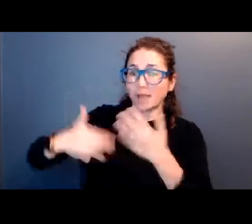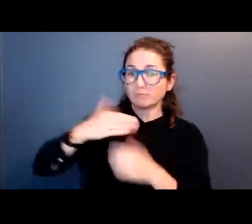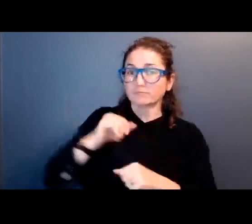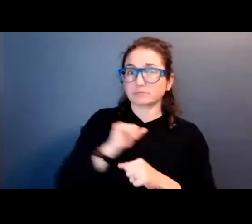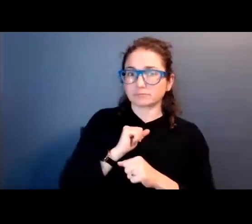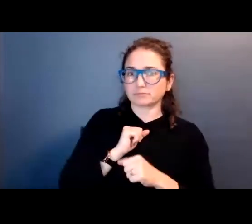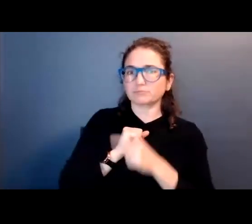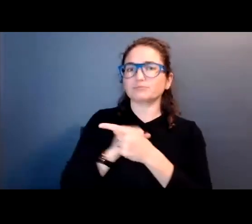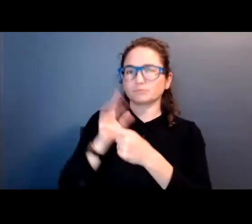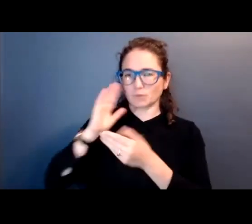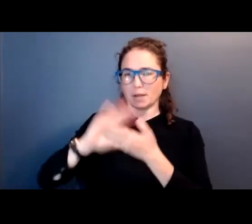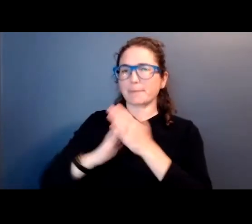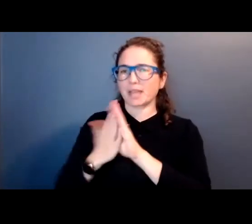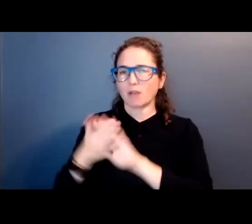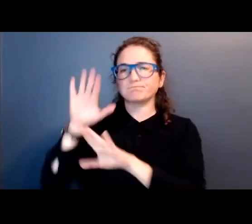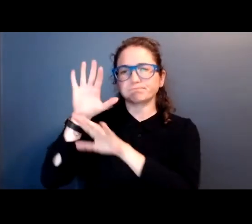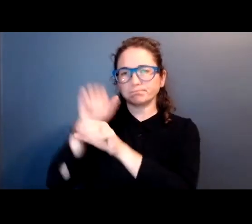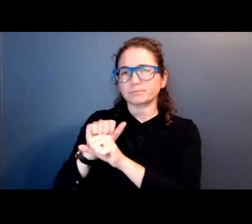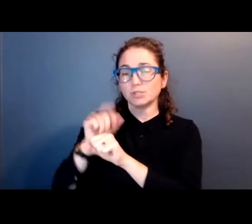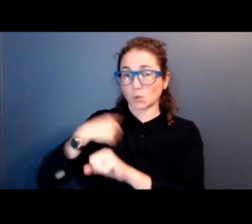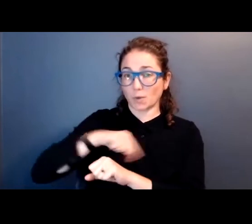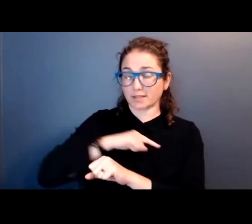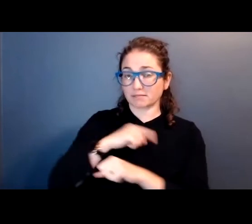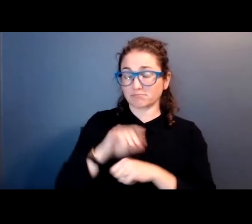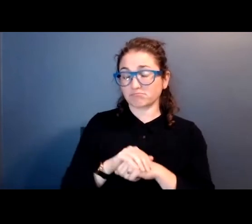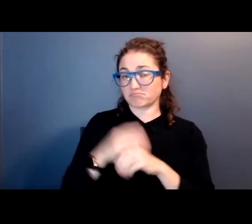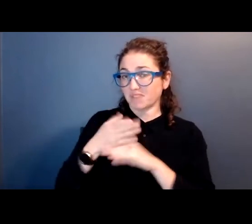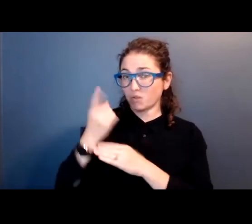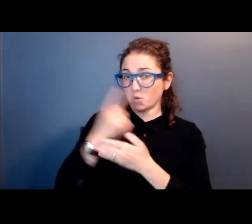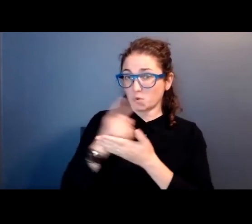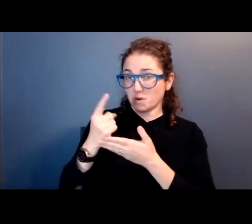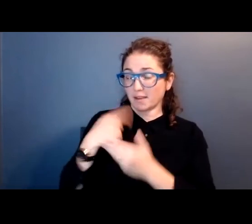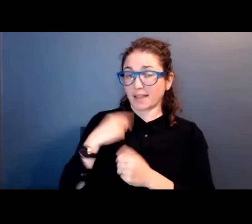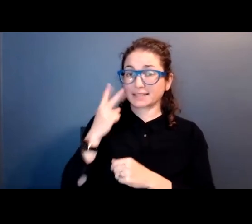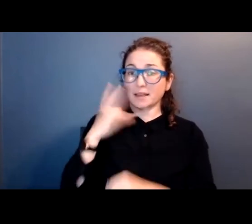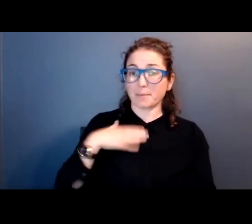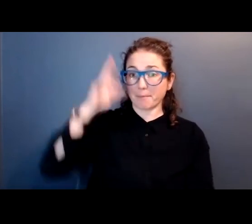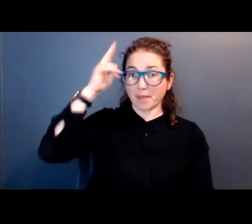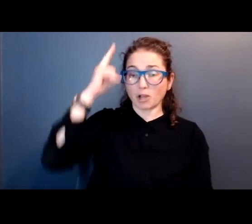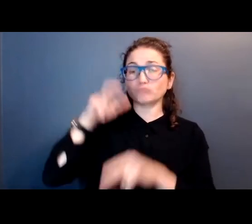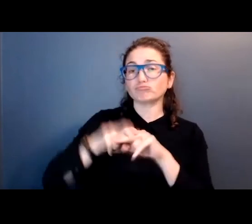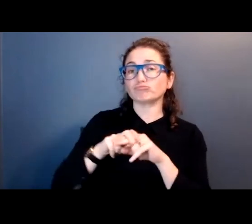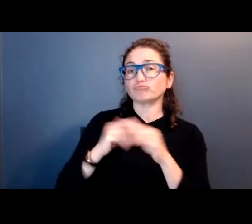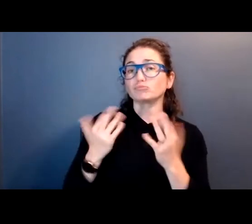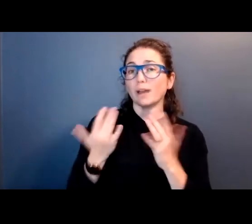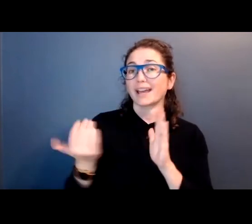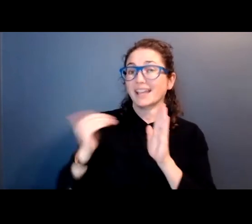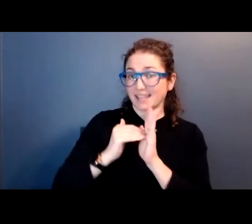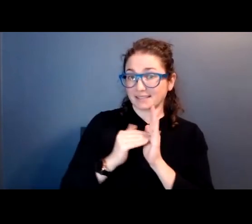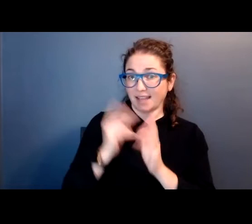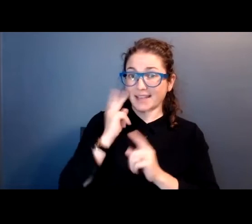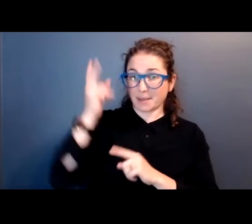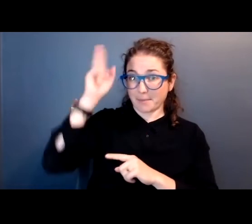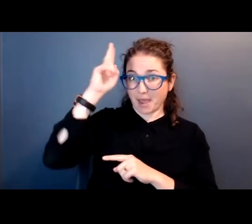become used to us. After that week, I saw my uncle sit and wait again. I saw him